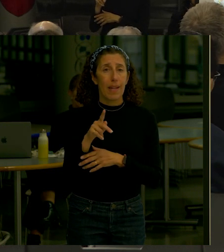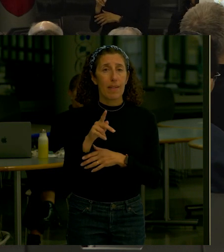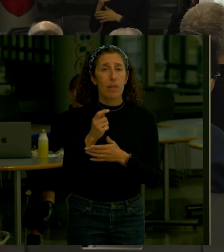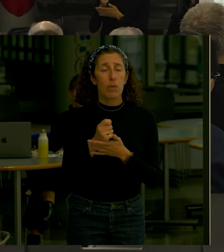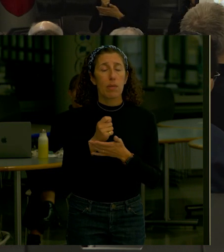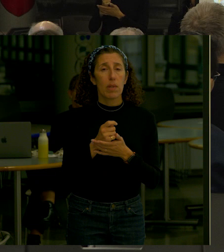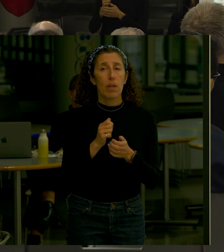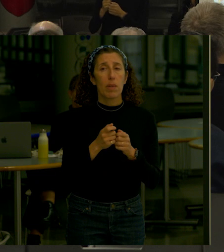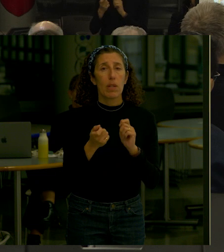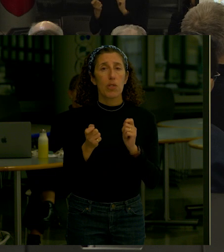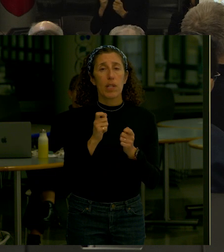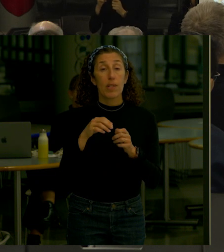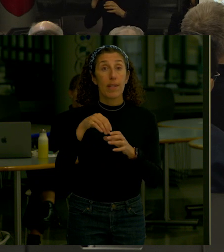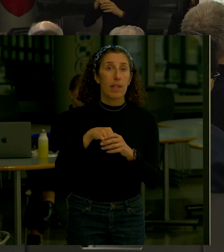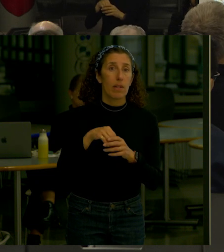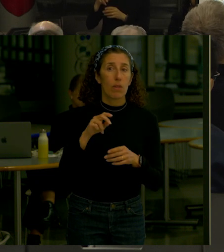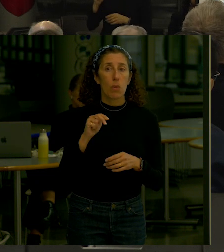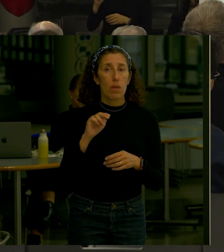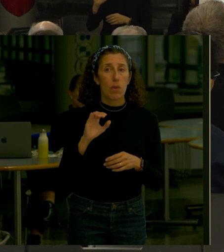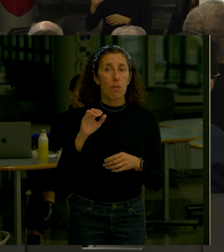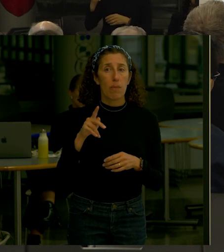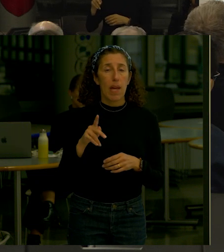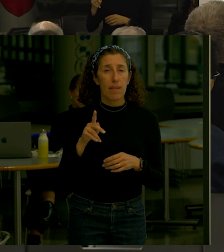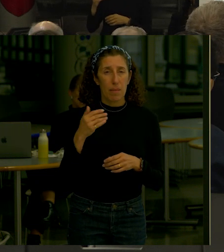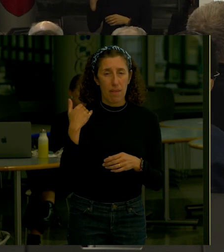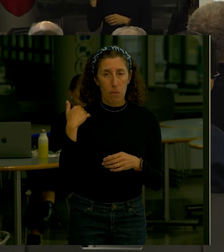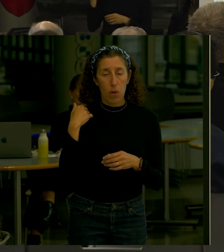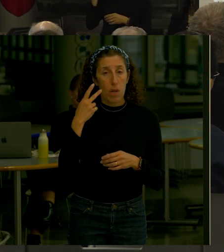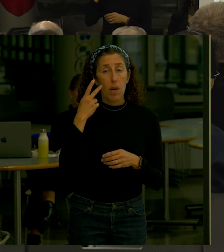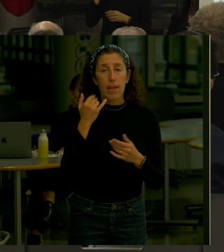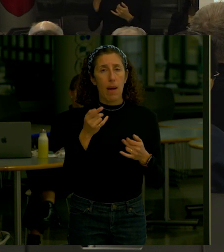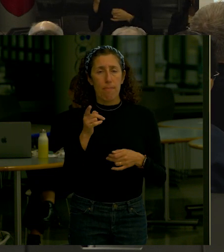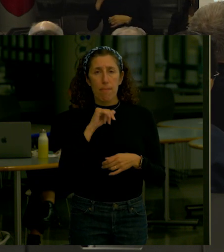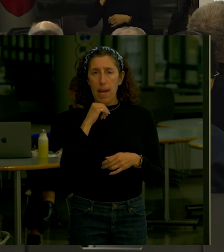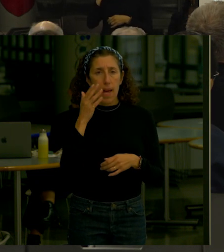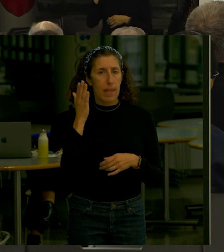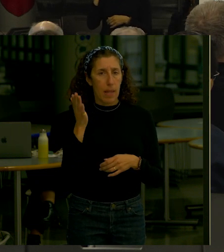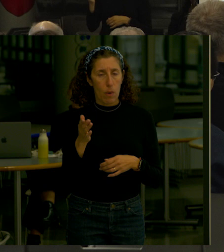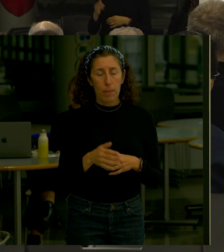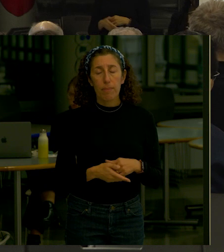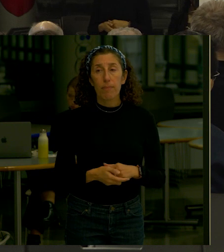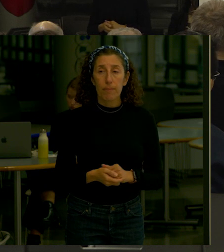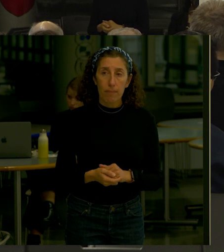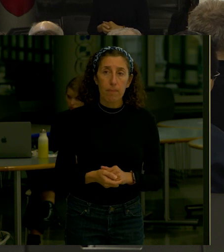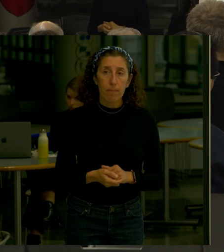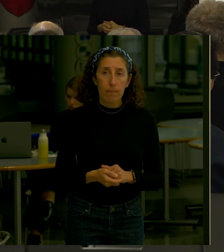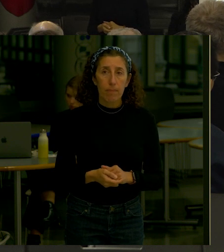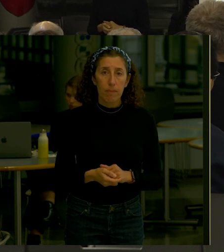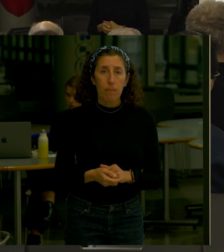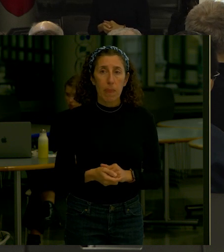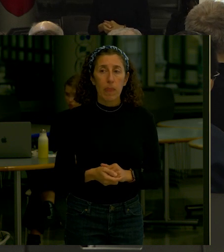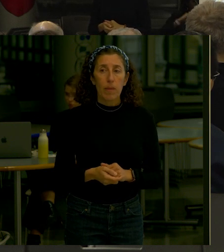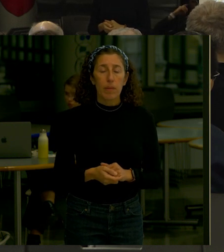itself At one point Those don't seem to be included in these renderings And I wondered why you couldn't look